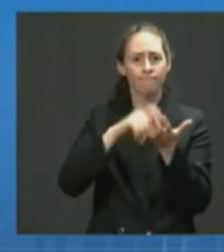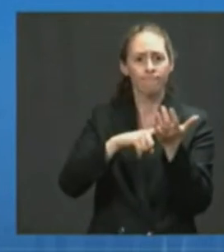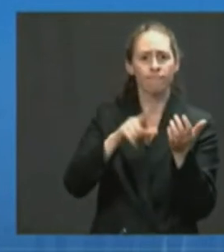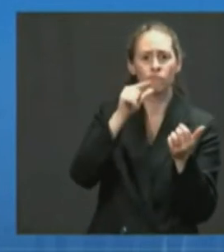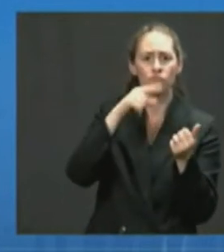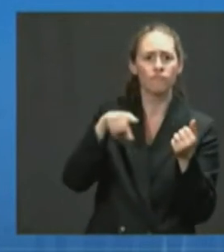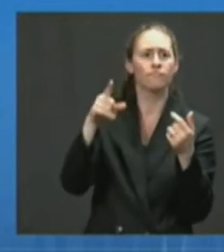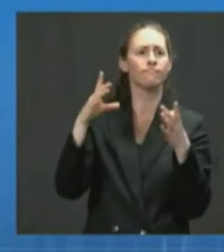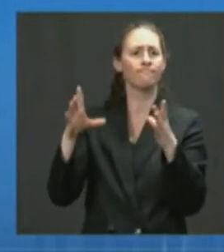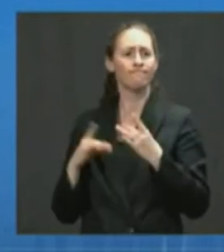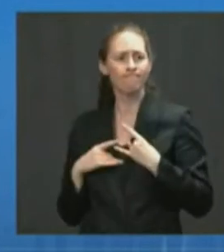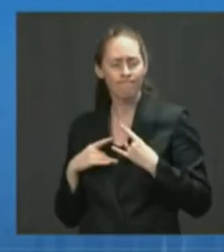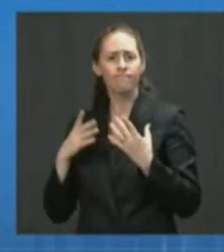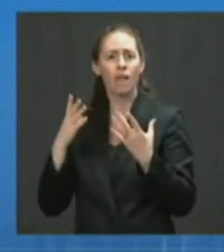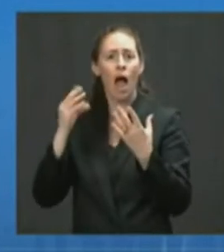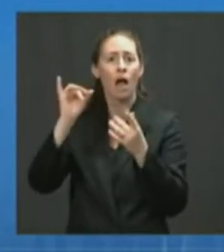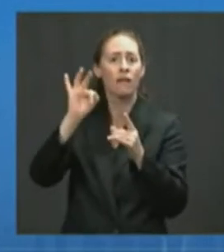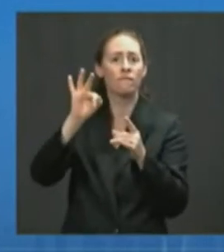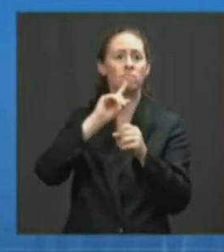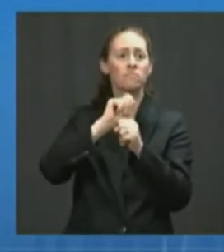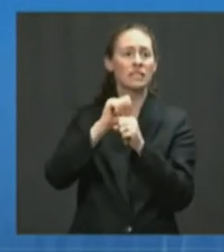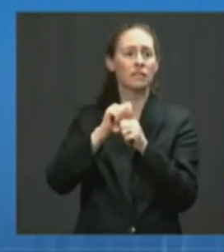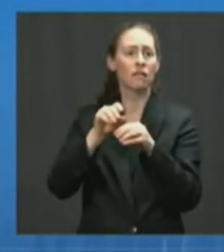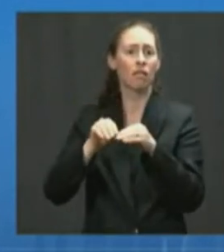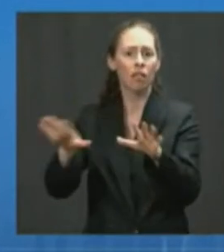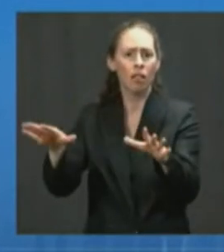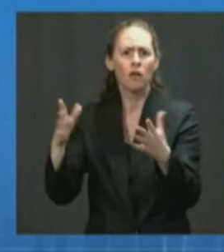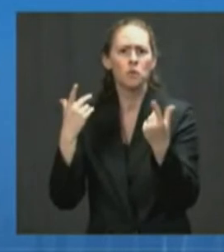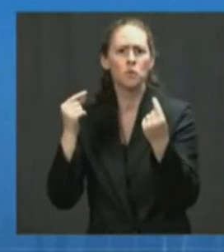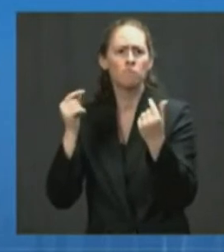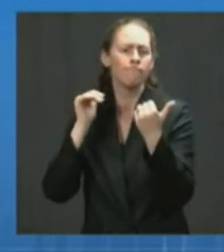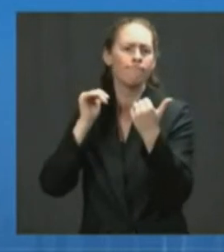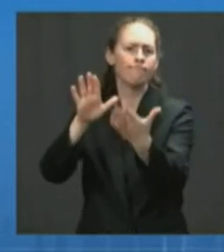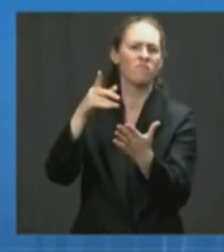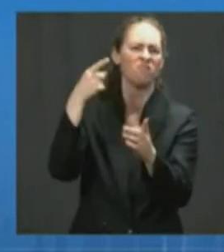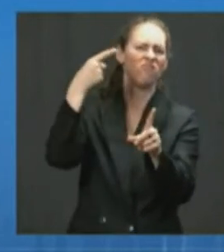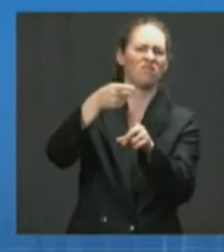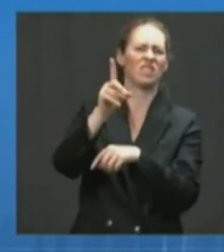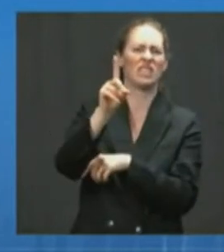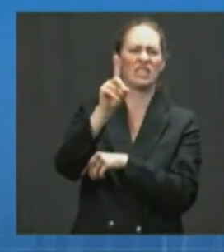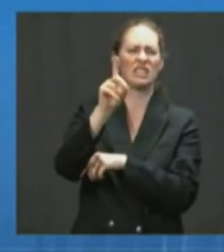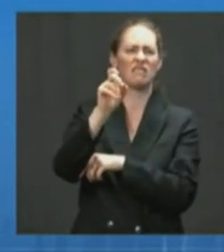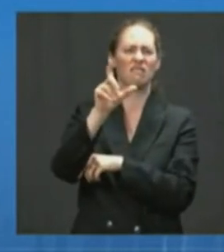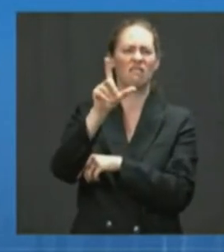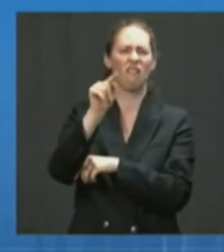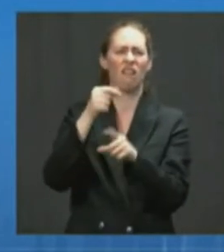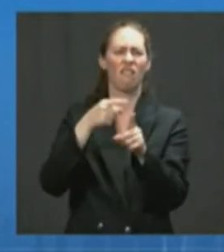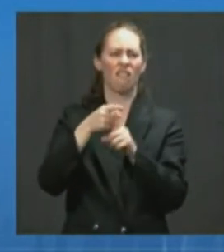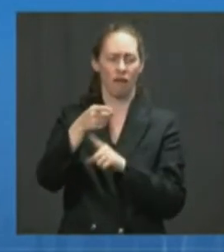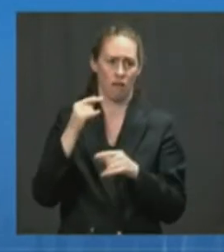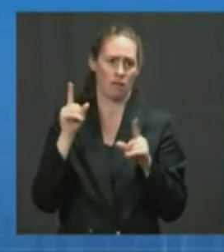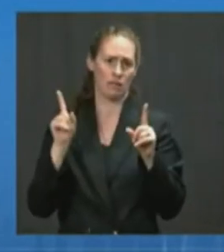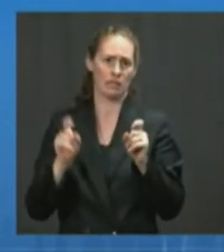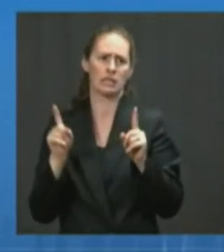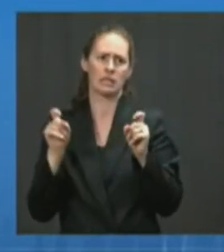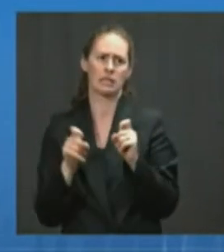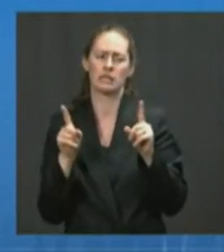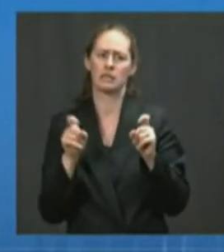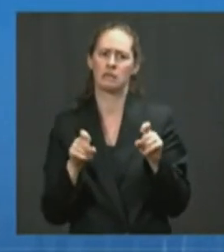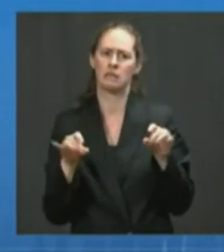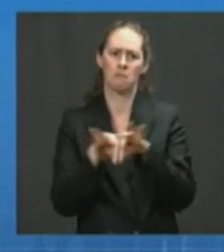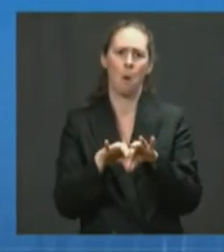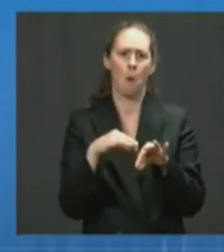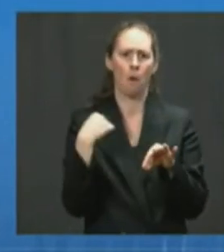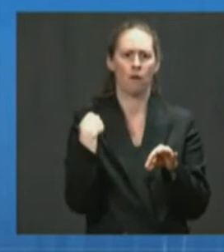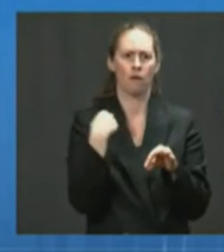variant. Testing and building testing capacity is a key part of our surge response because we know